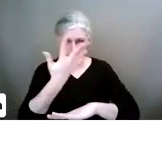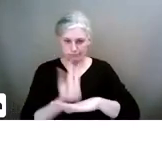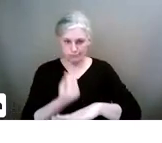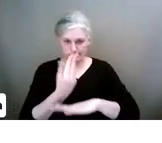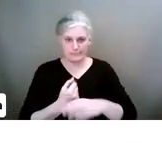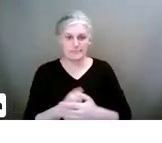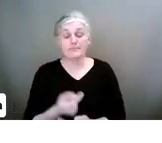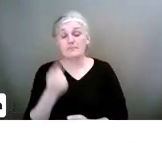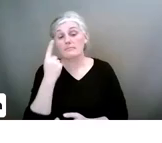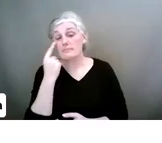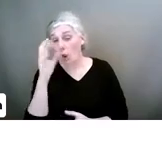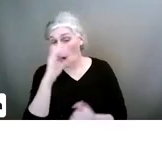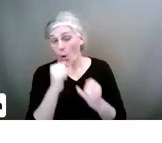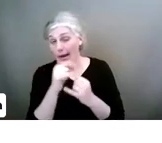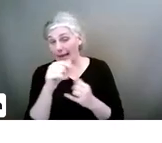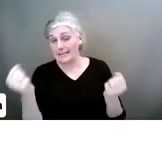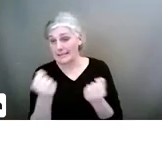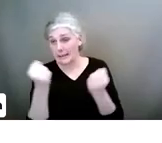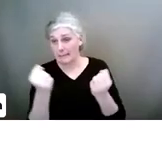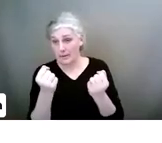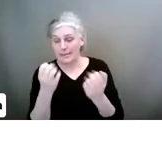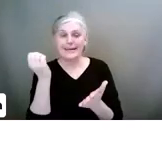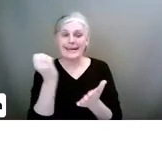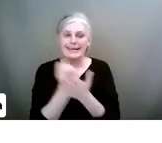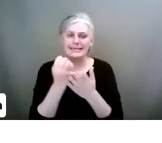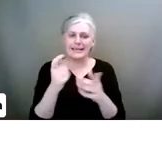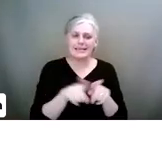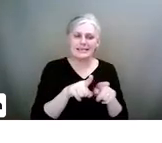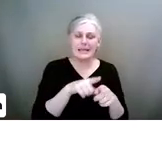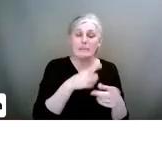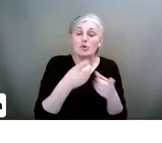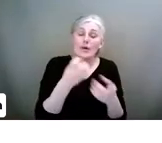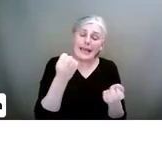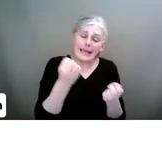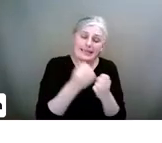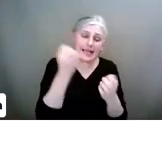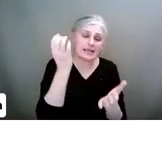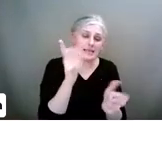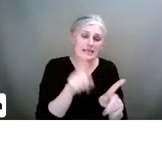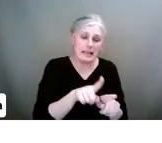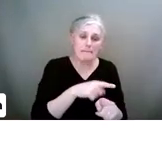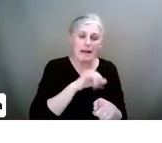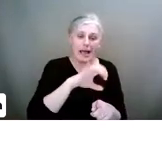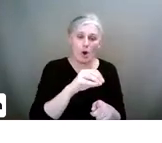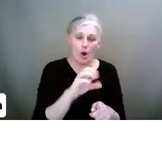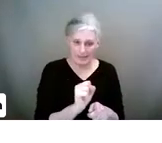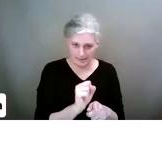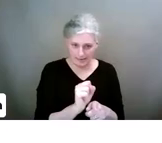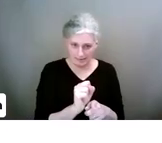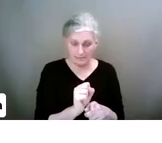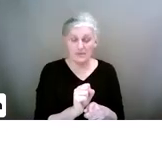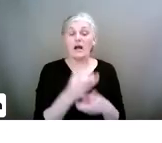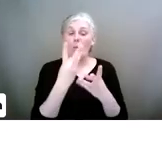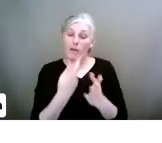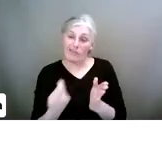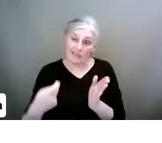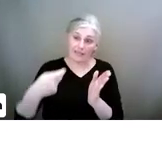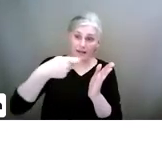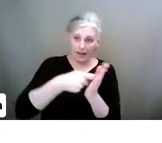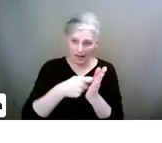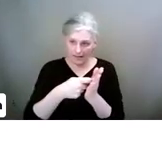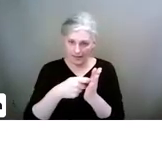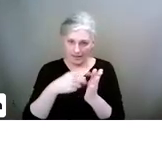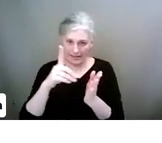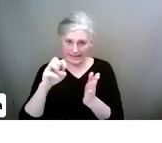going to give you, does the exact same thing as the iOS one. So continuous Avril. OK, so I want to add a device. You click